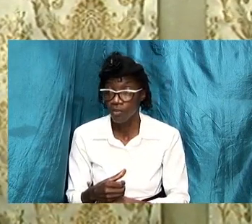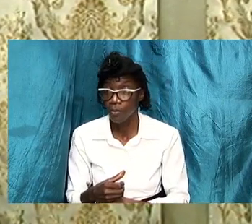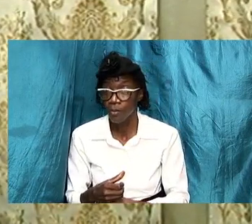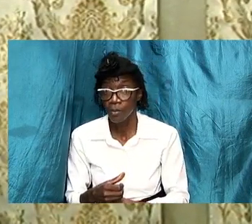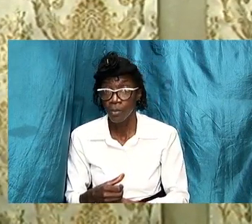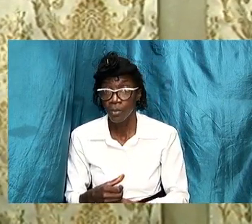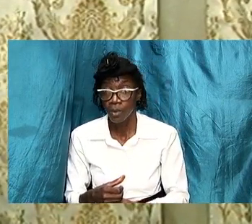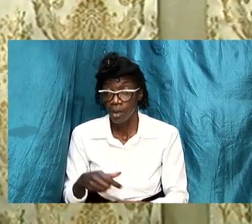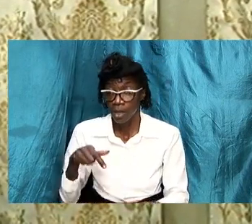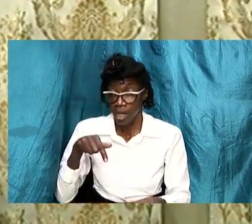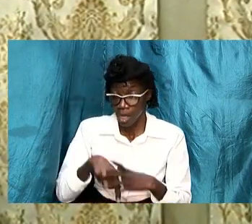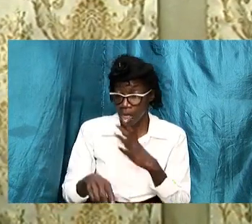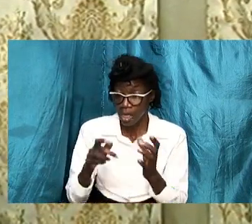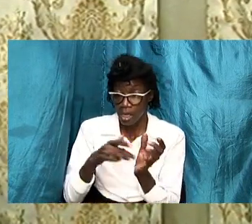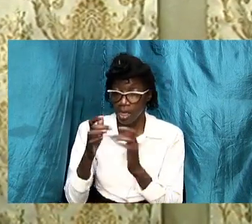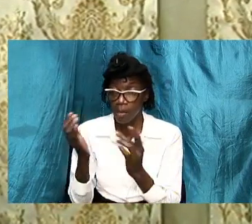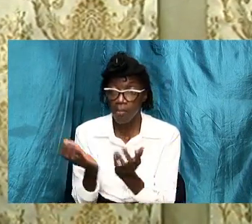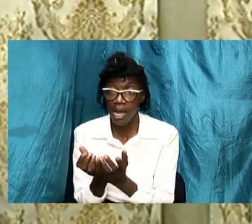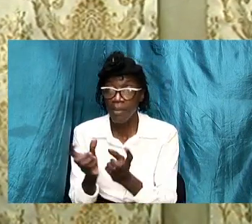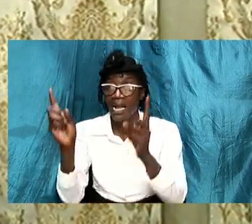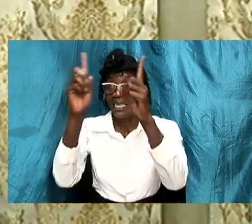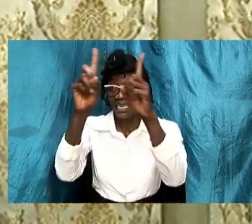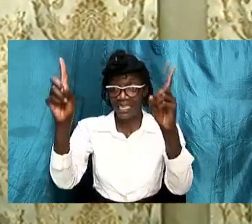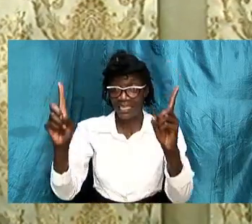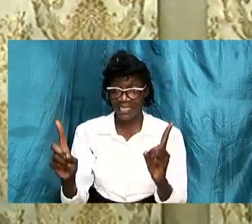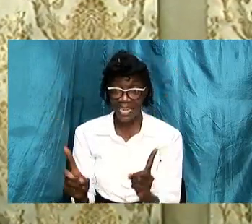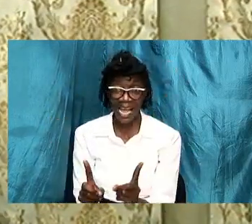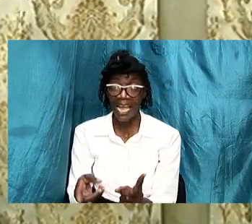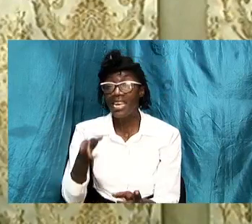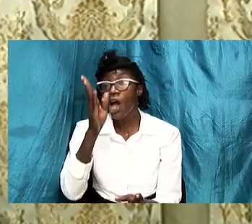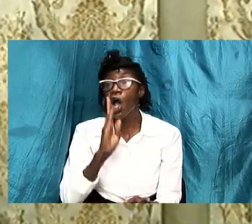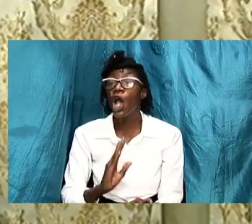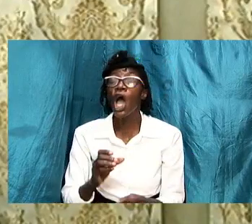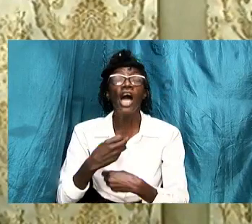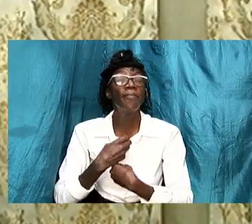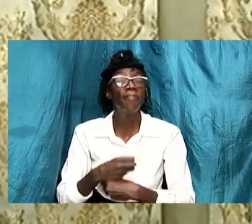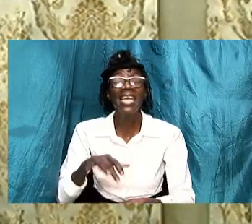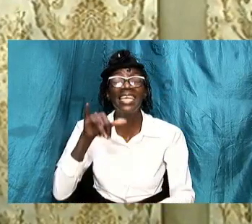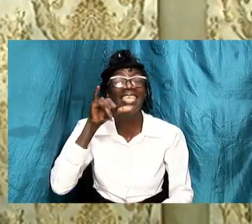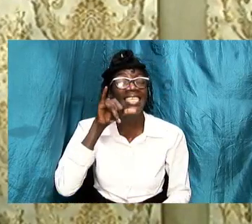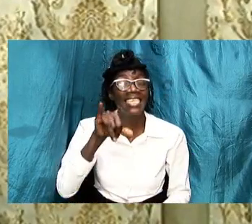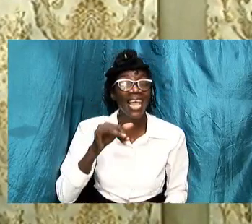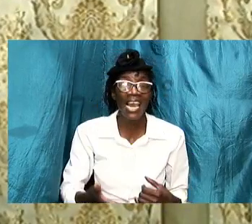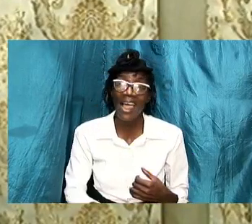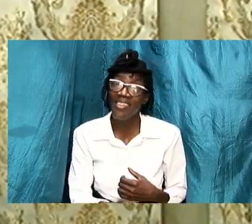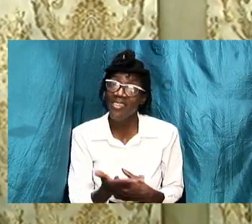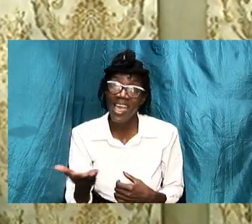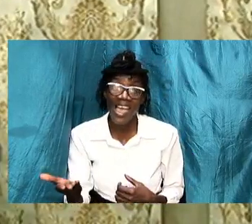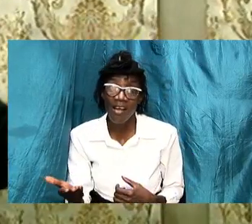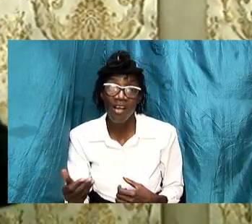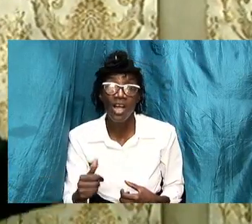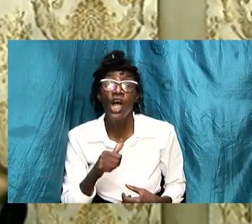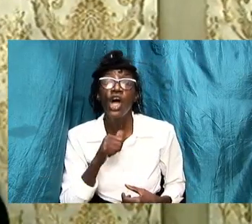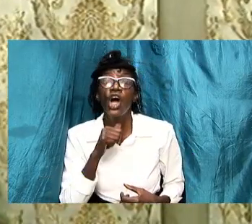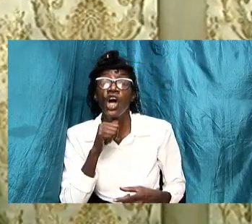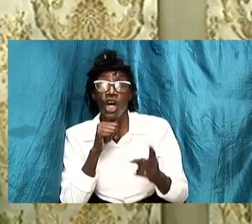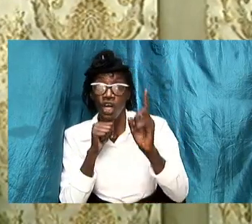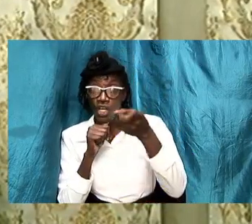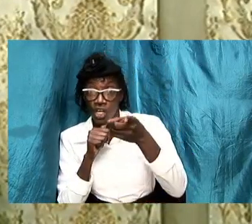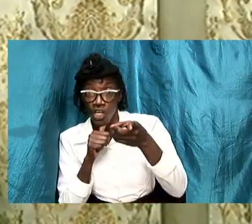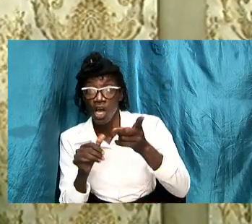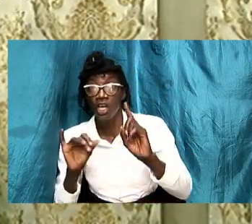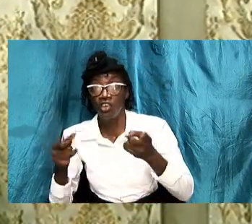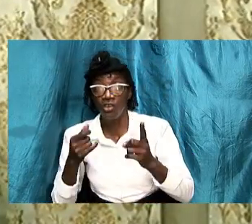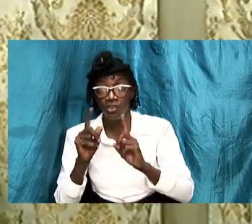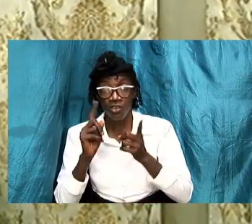the context of the bible and the design that god has made it is still there and so i am not just speaking to the peoples of the